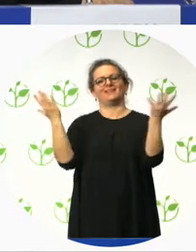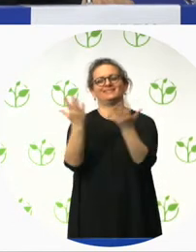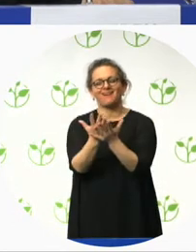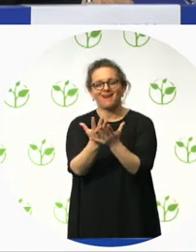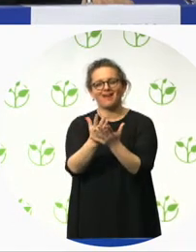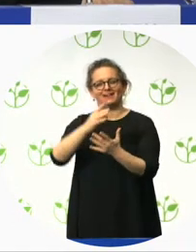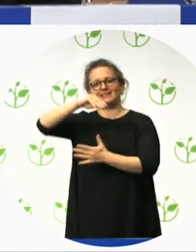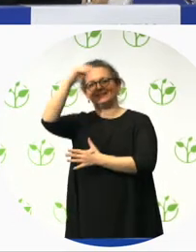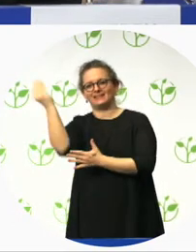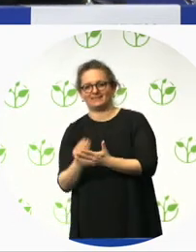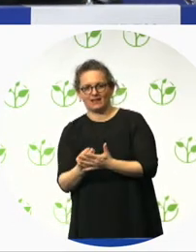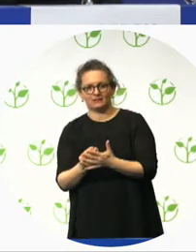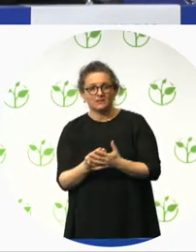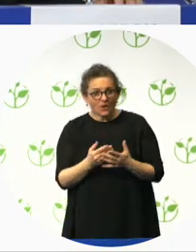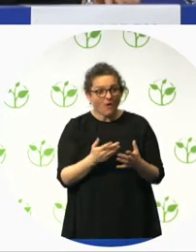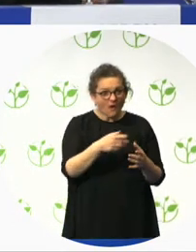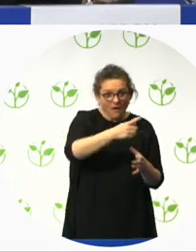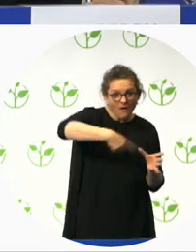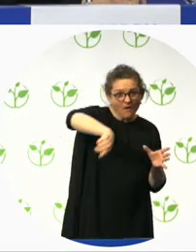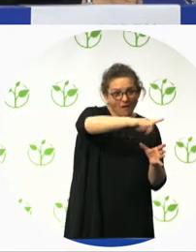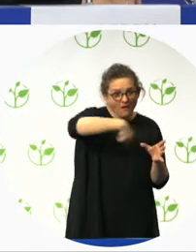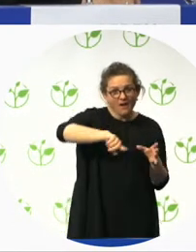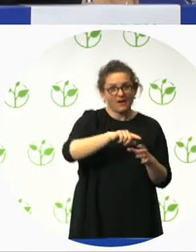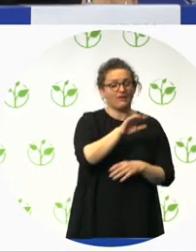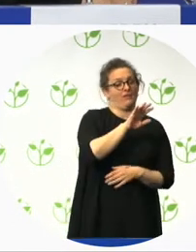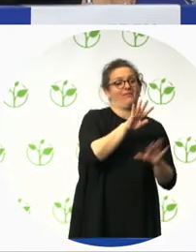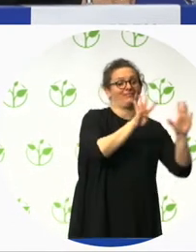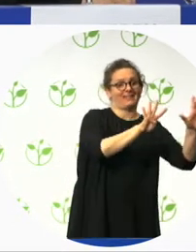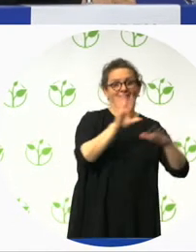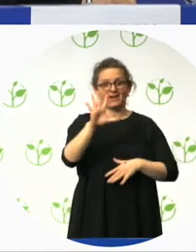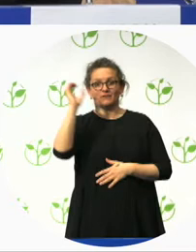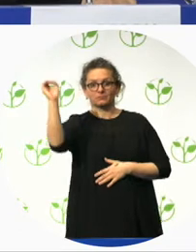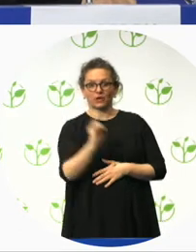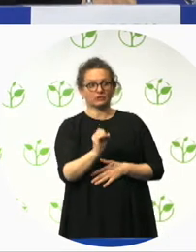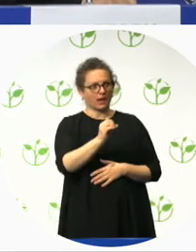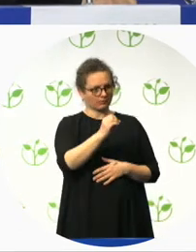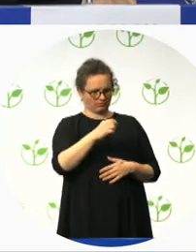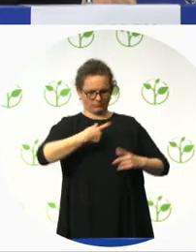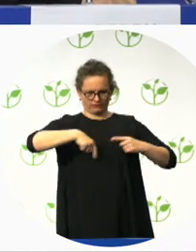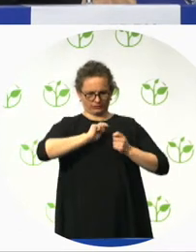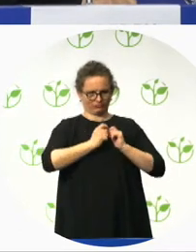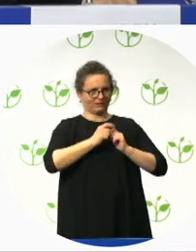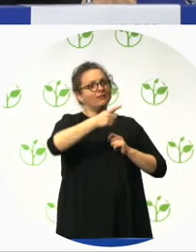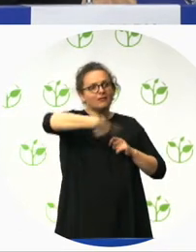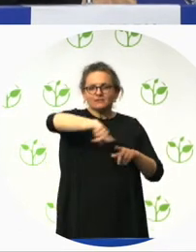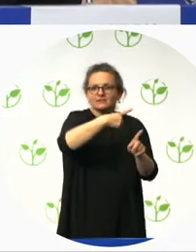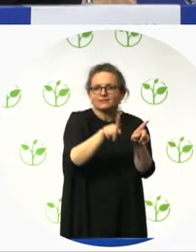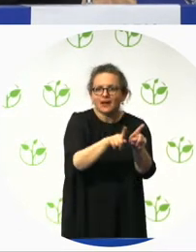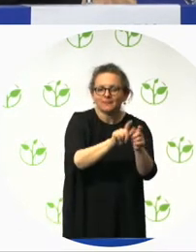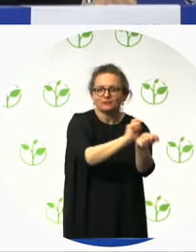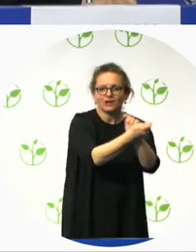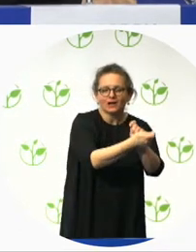significant. And this was actually presented a few months ago in Chicago at a National Rehab